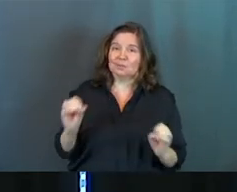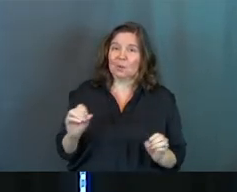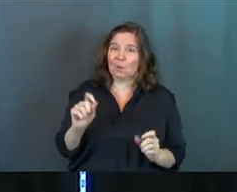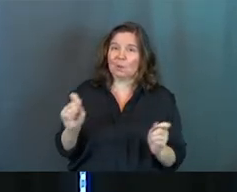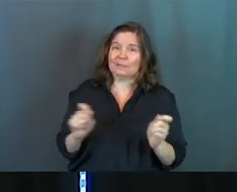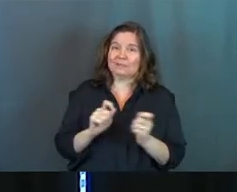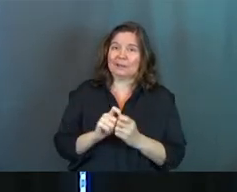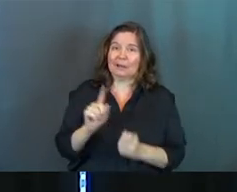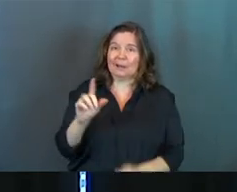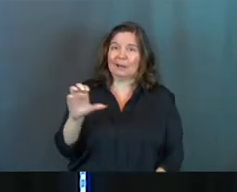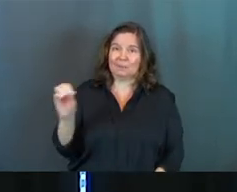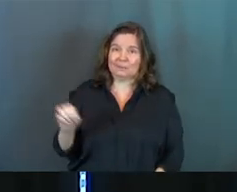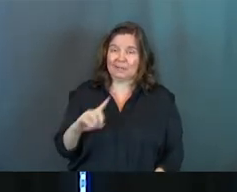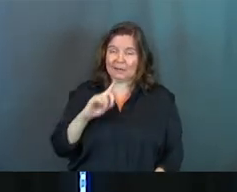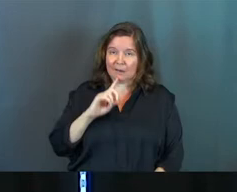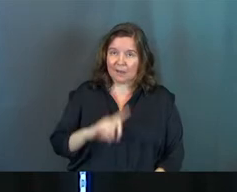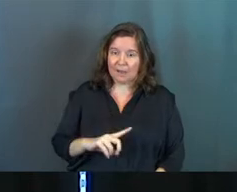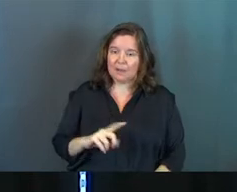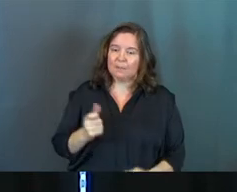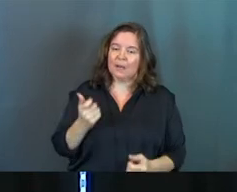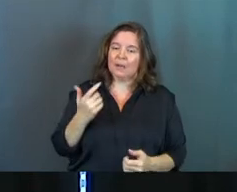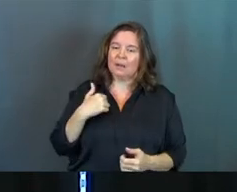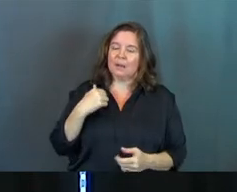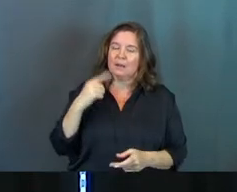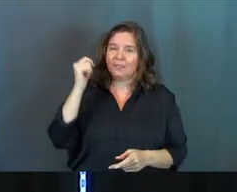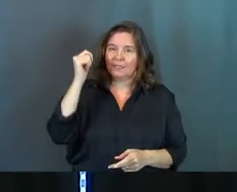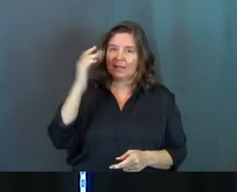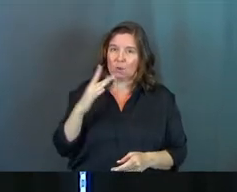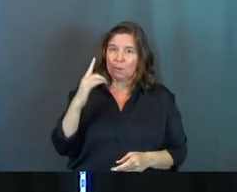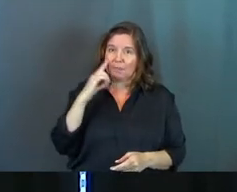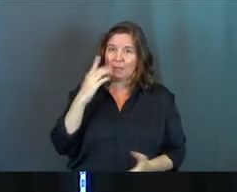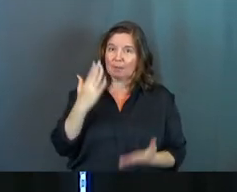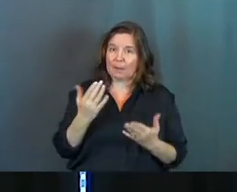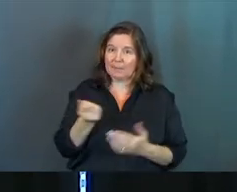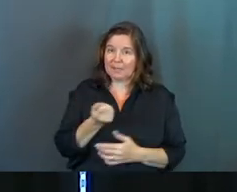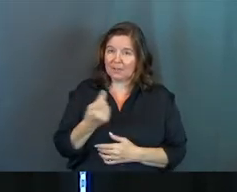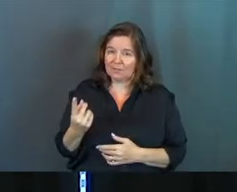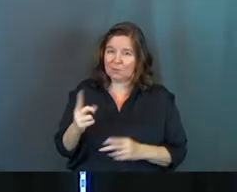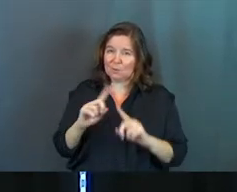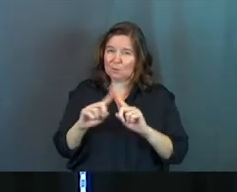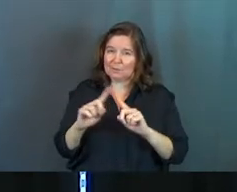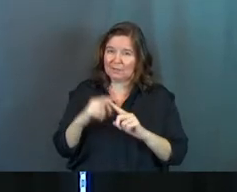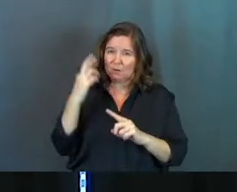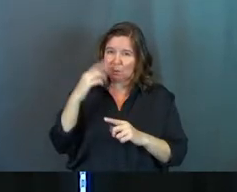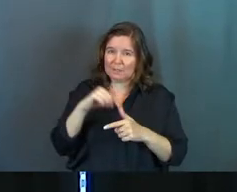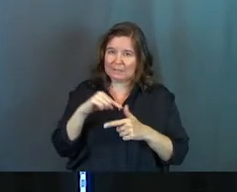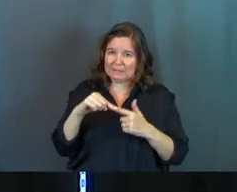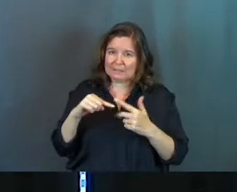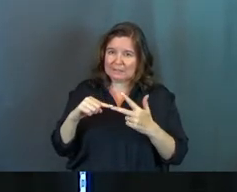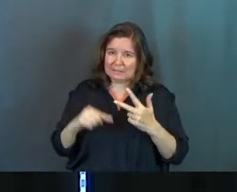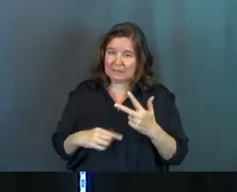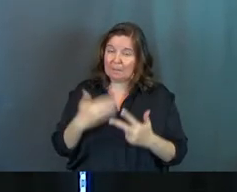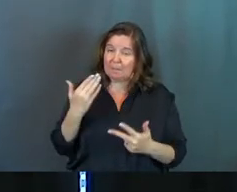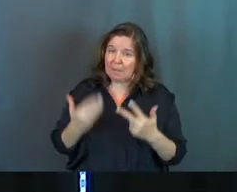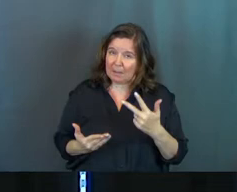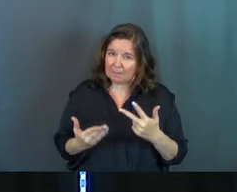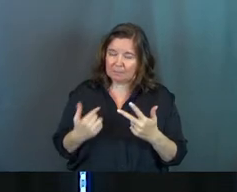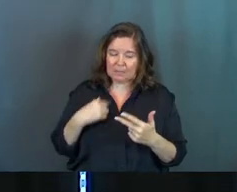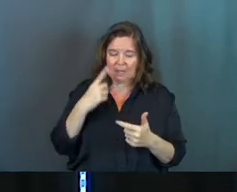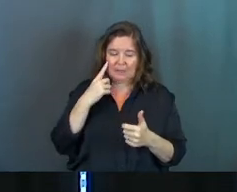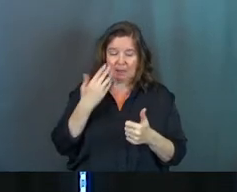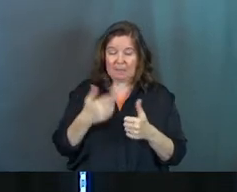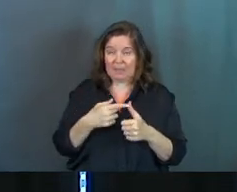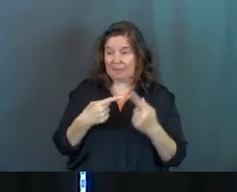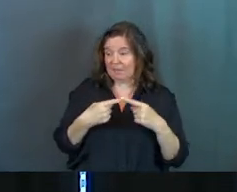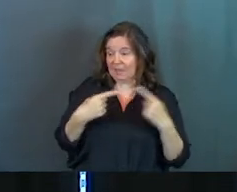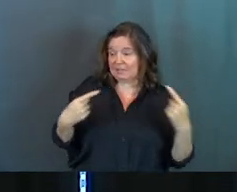But what a lot of theologians think is there might be a few reasons. Okay. So one reason that they might feel this way, the family might be responding this way is they just